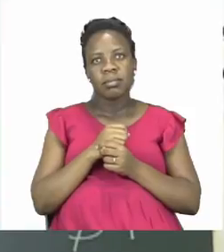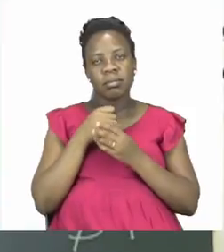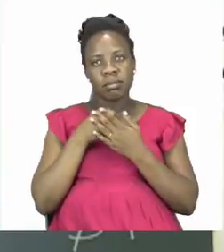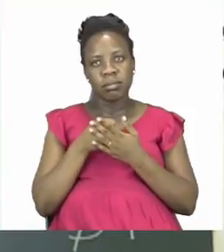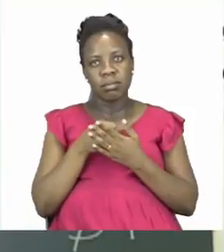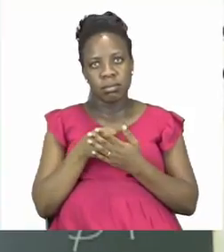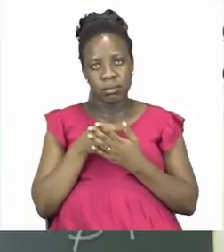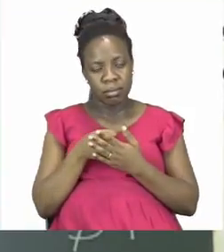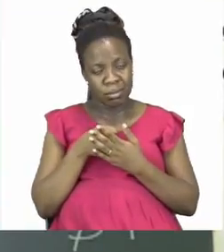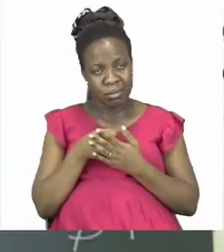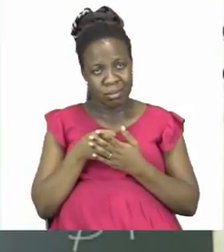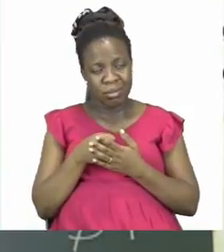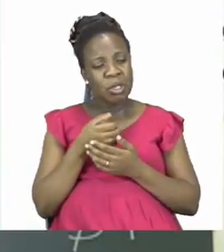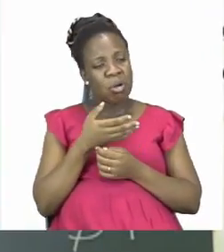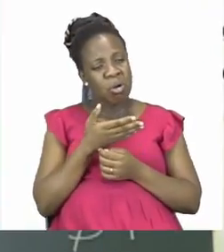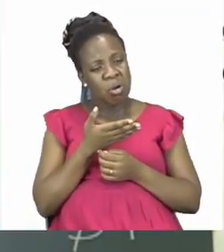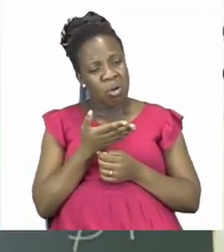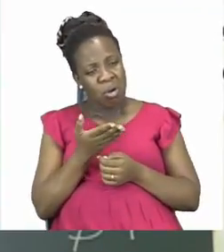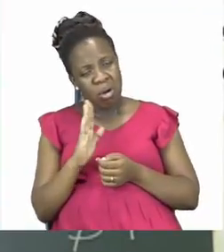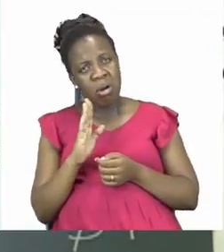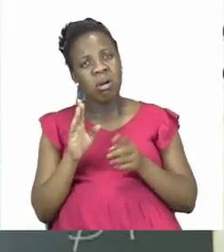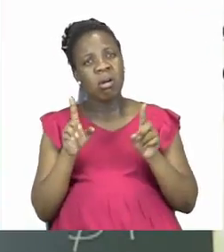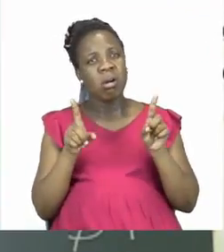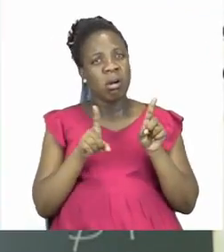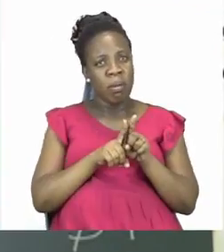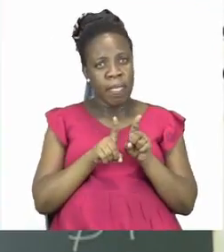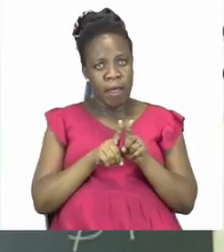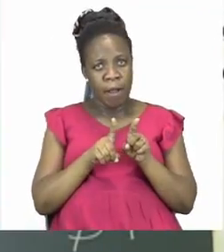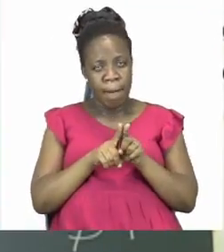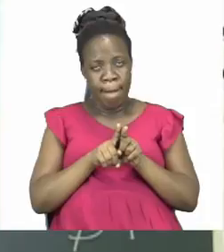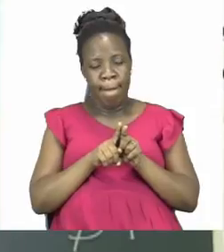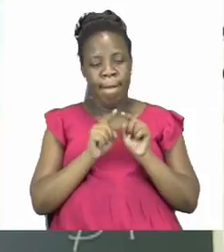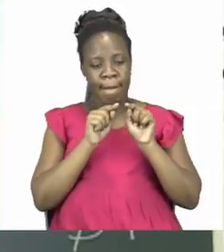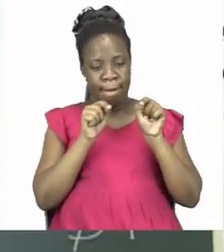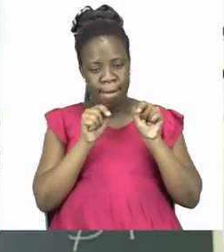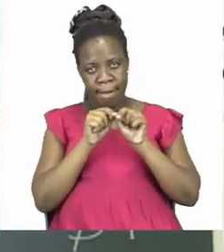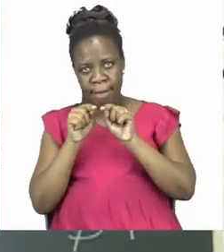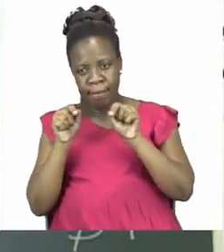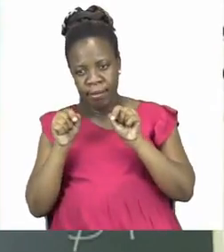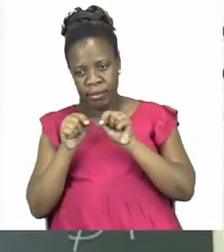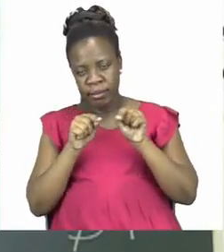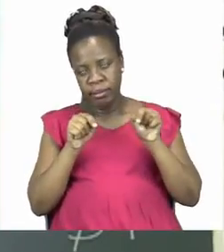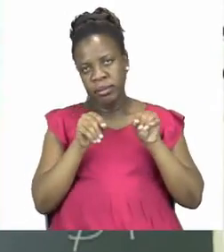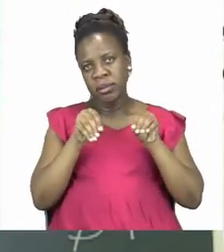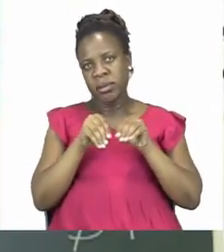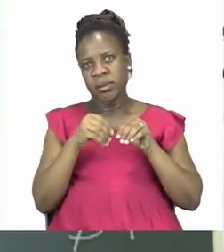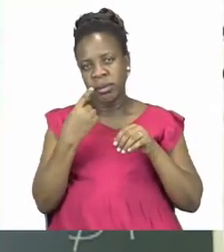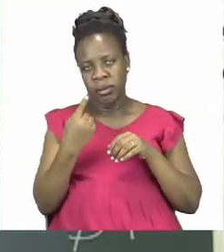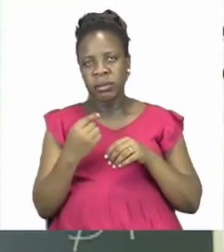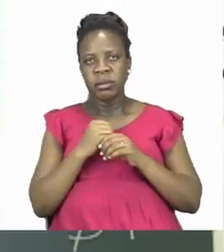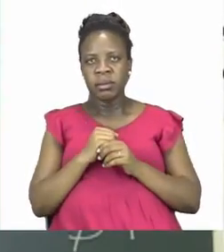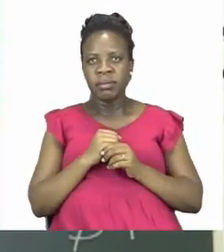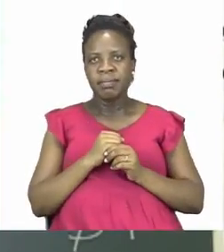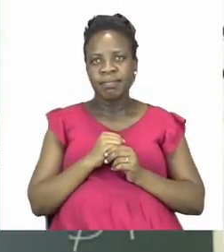to do all of these others or complete all these other blocks on your own. But before you